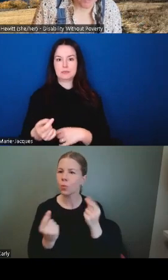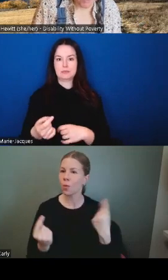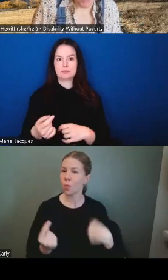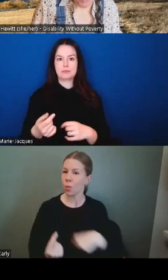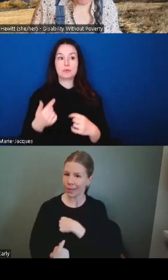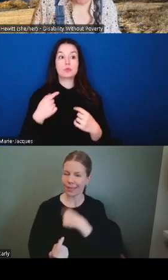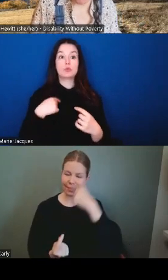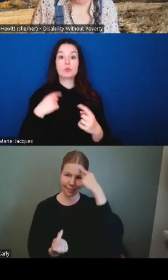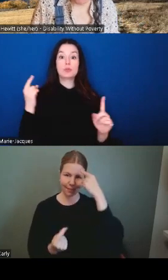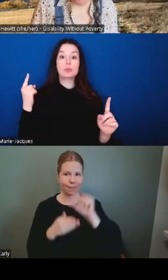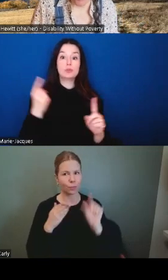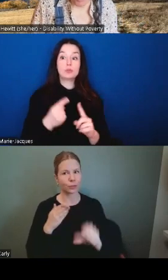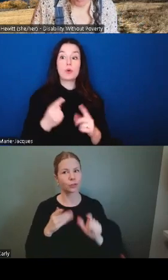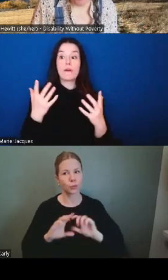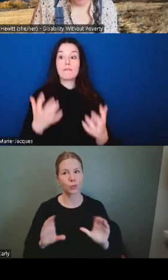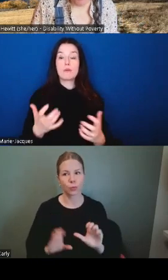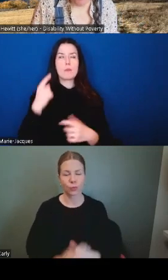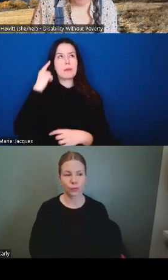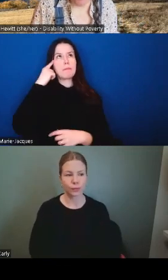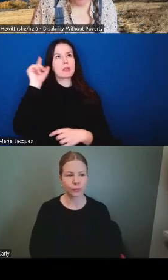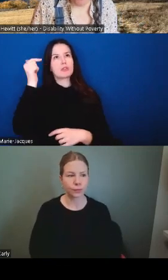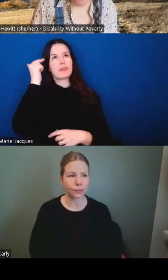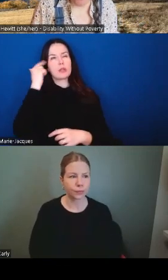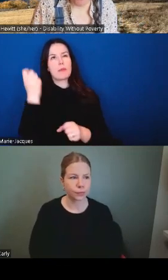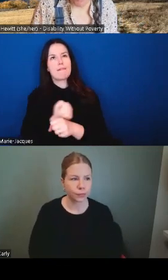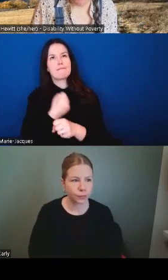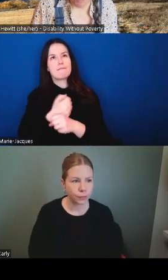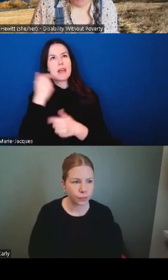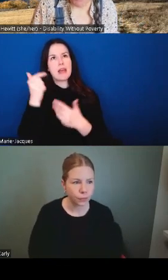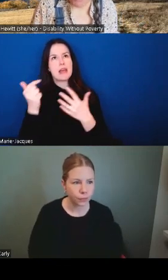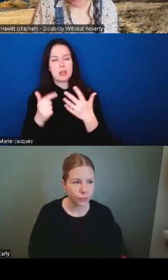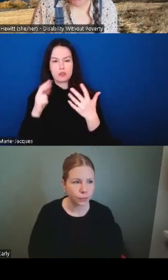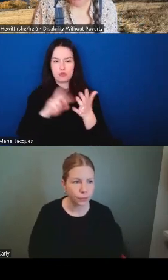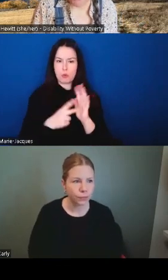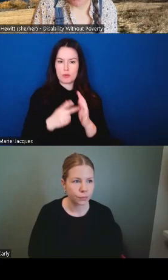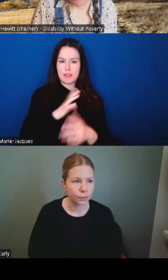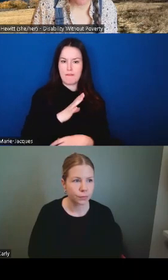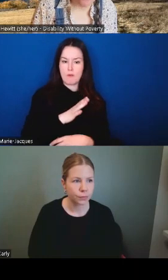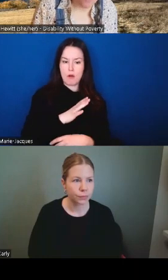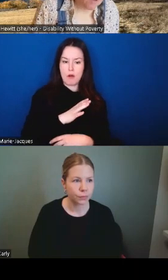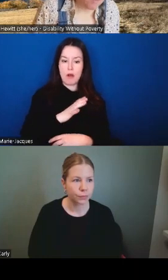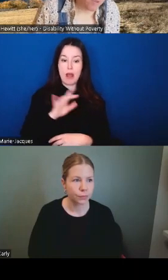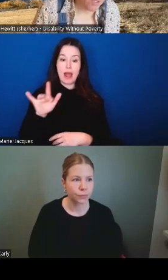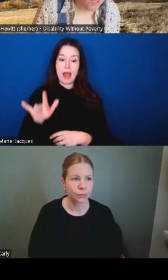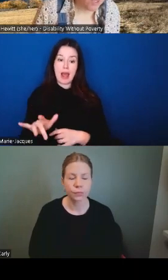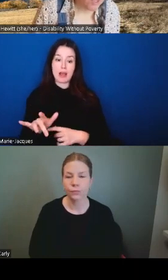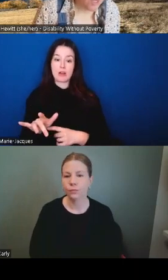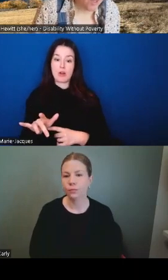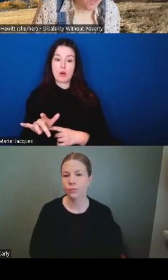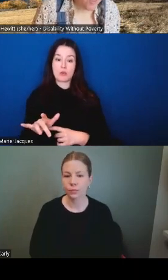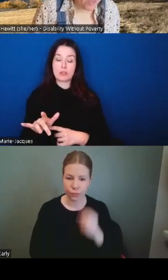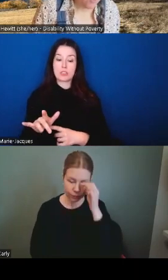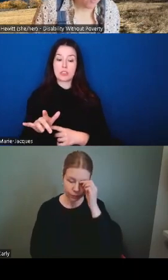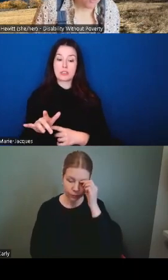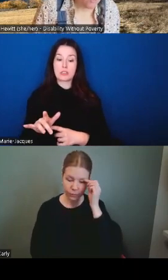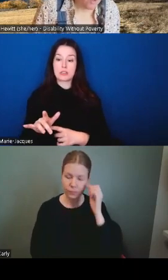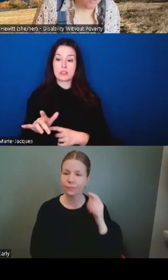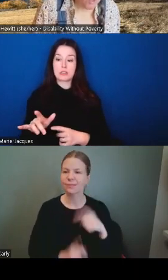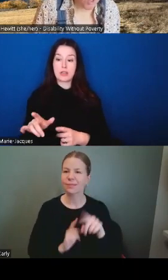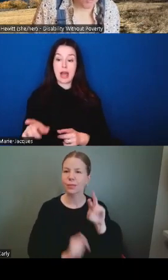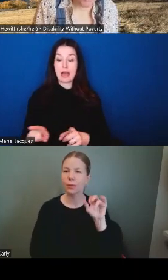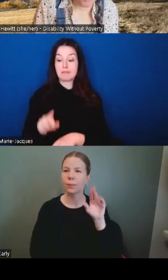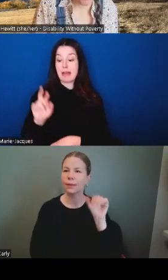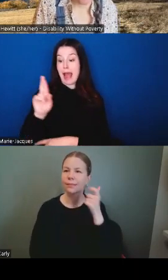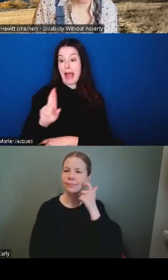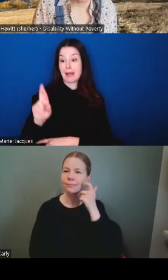about it because um as rabia said it's very important that we